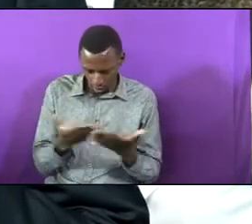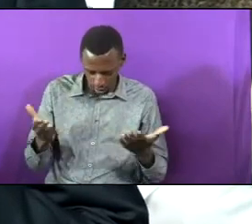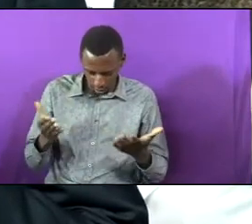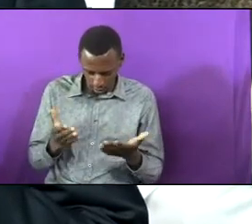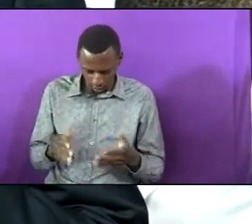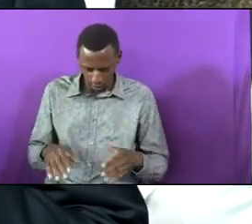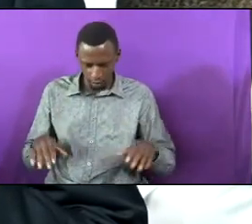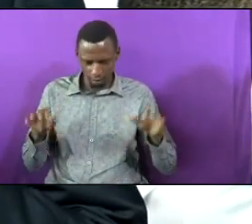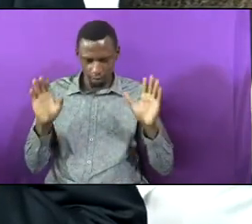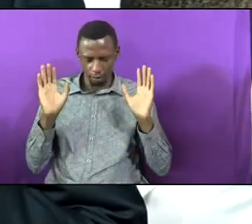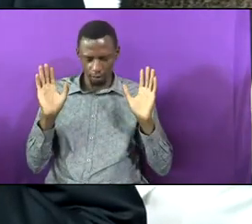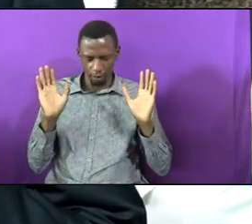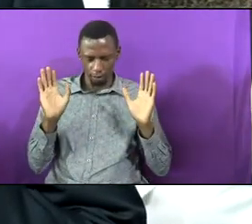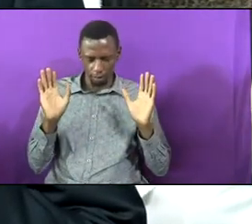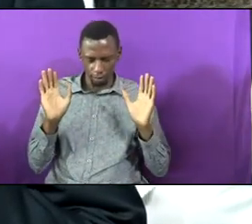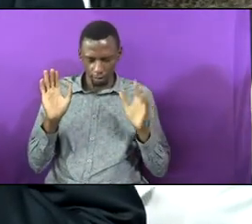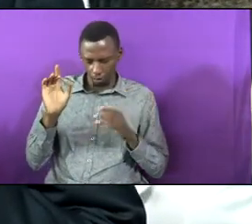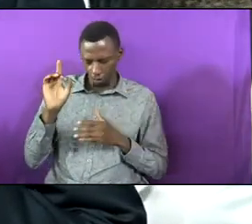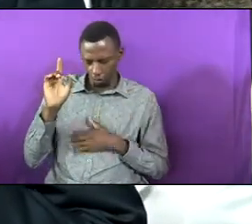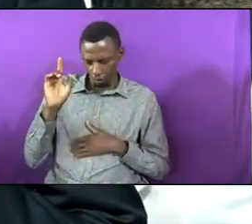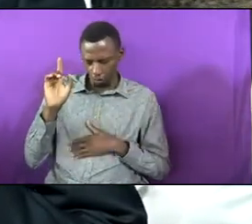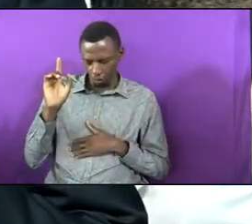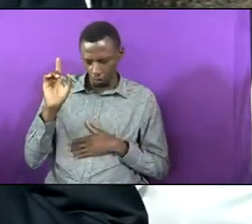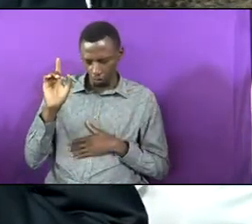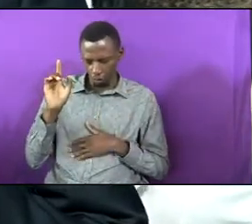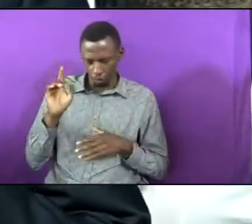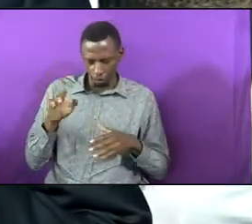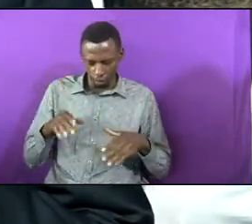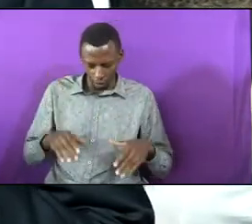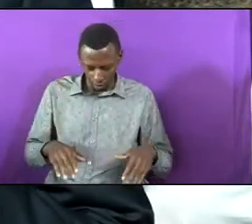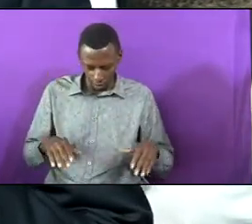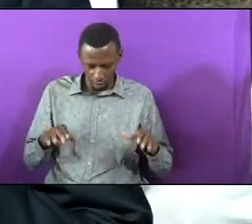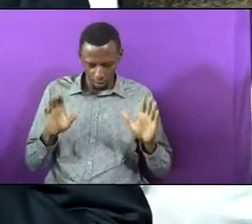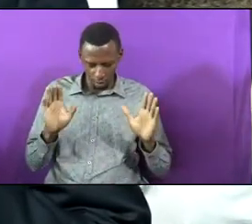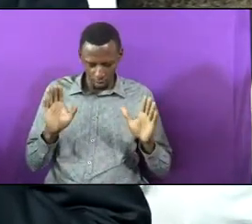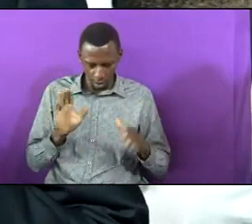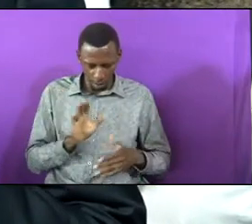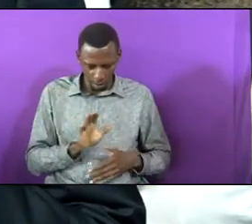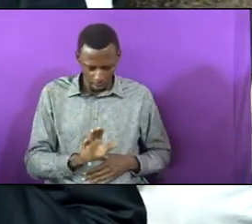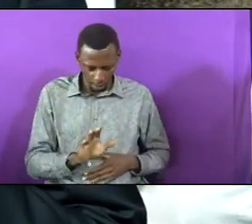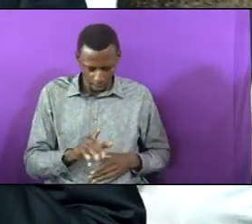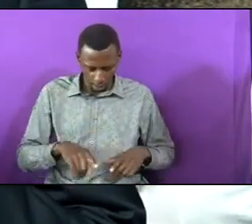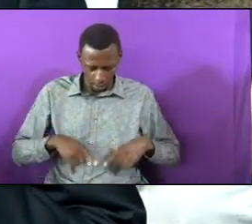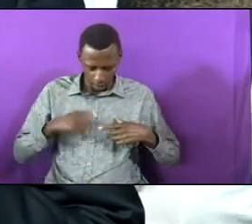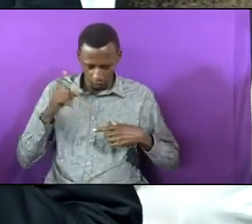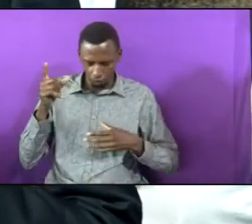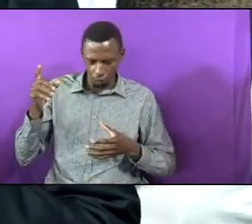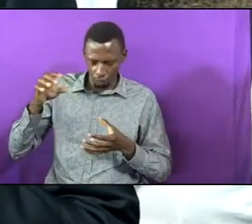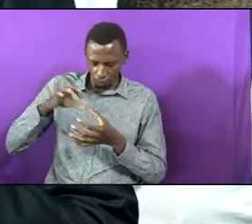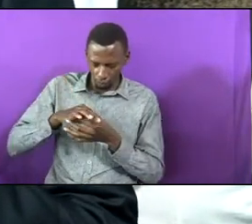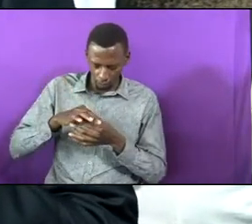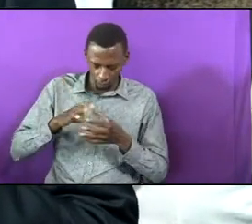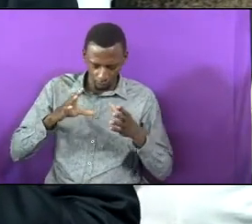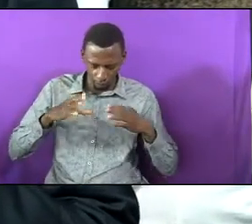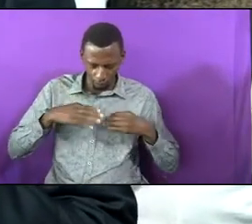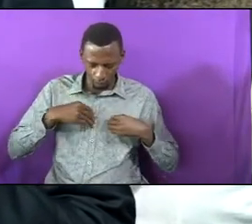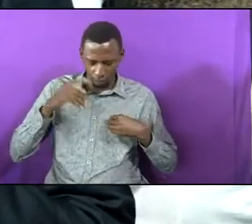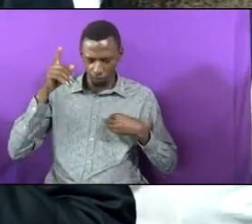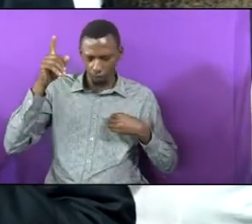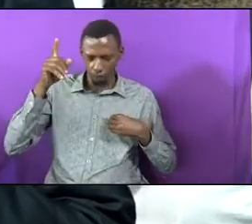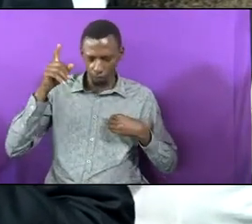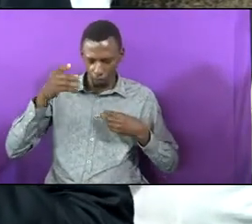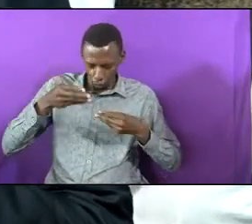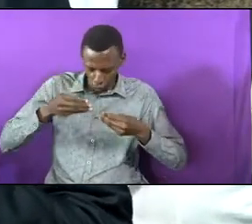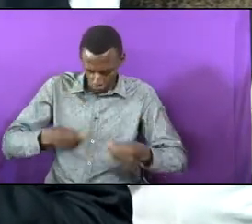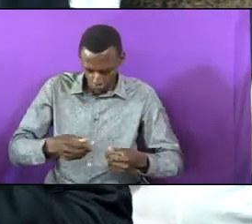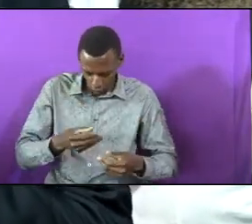Surrendering their life to your life. Accepting to be conquered of you that you may reign in their lives that